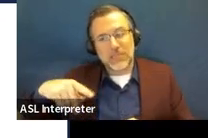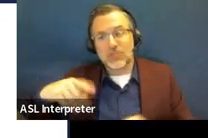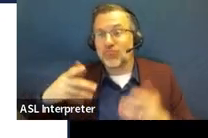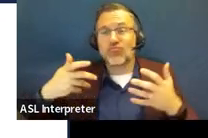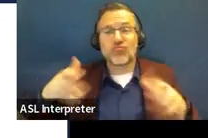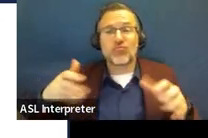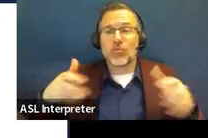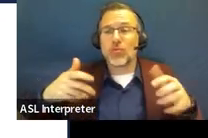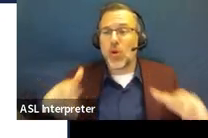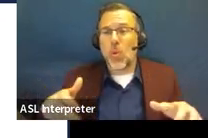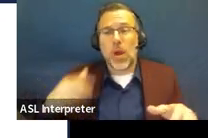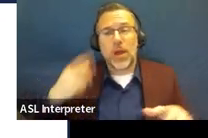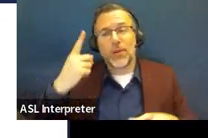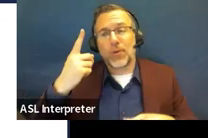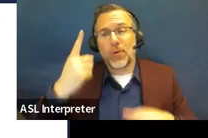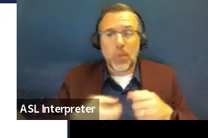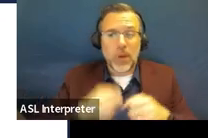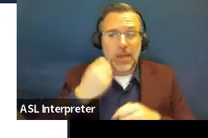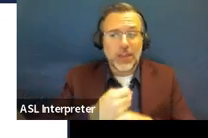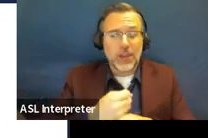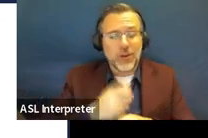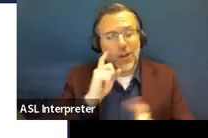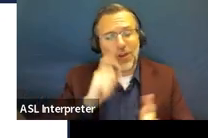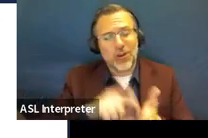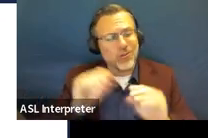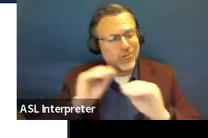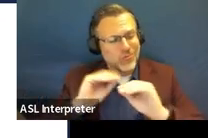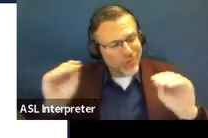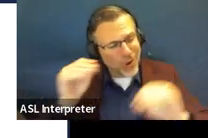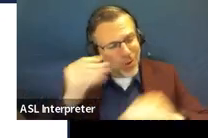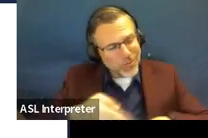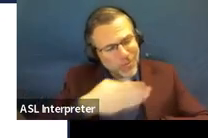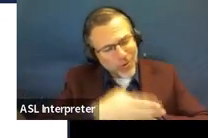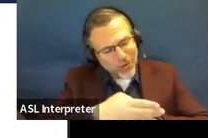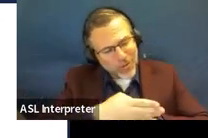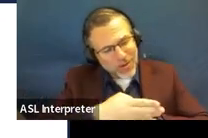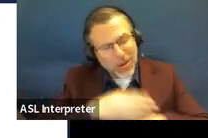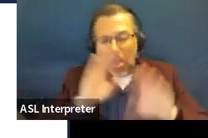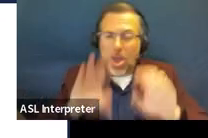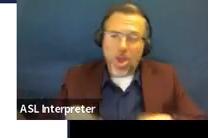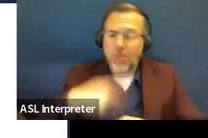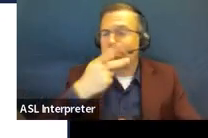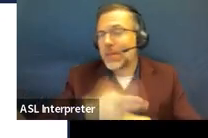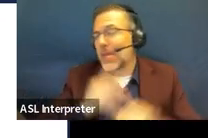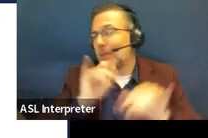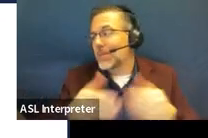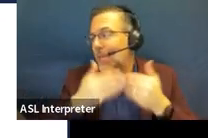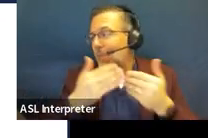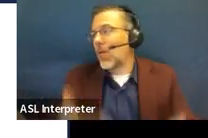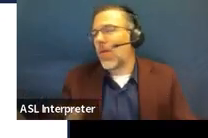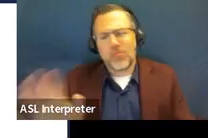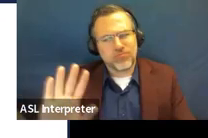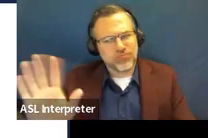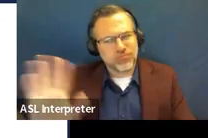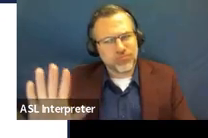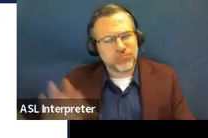with no progress without changing anything. So that's where that revision comes in, and